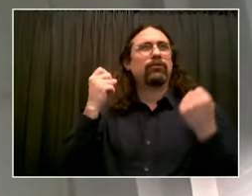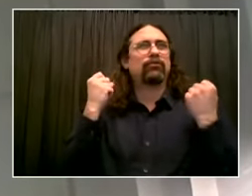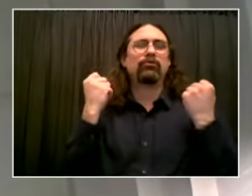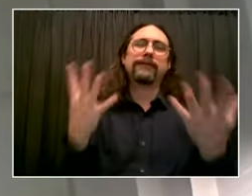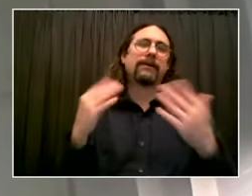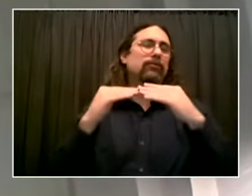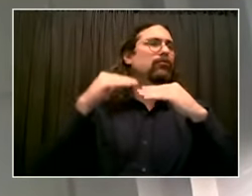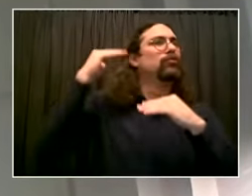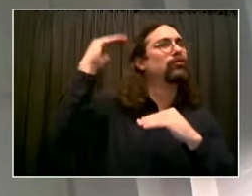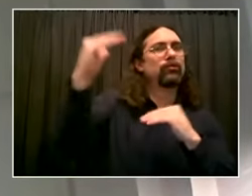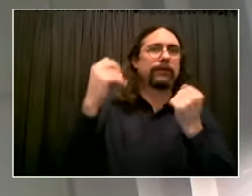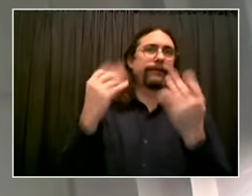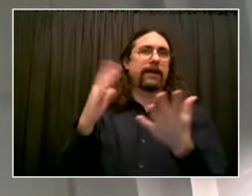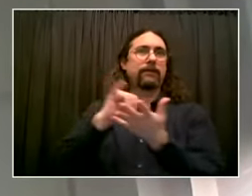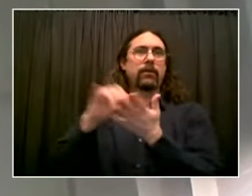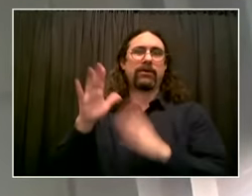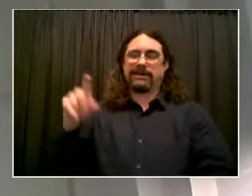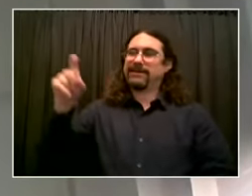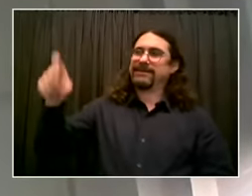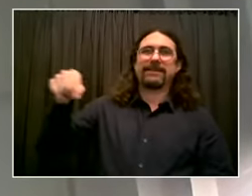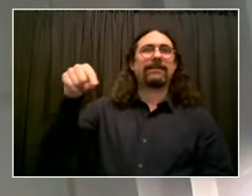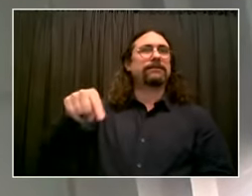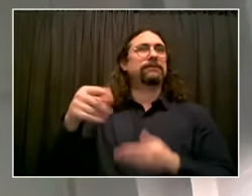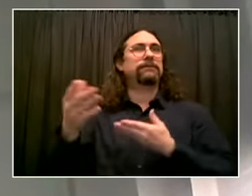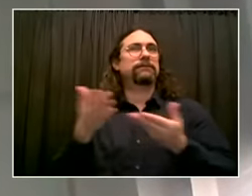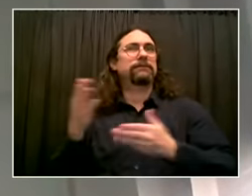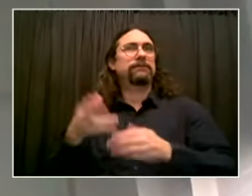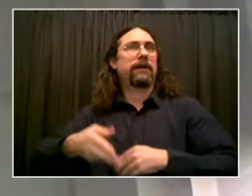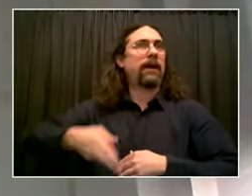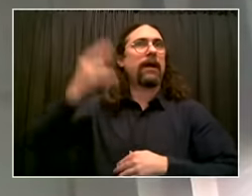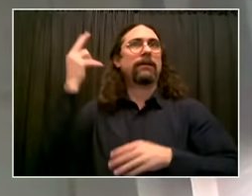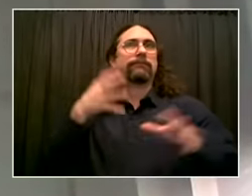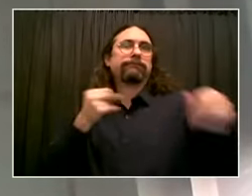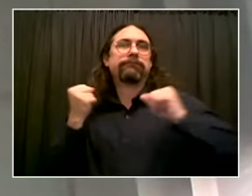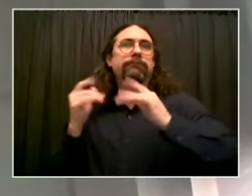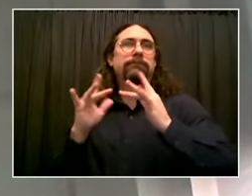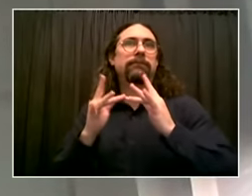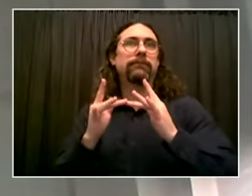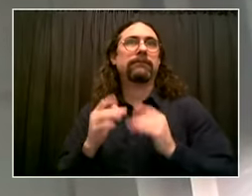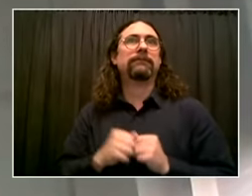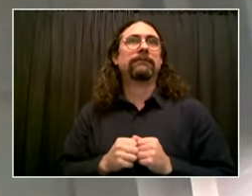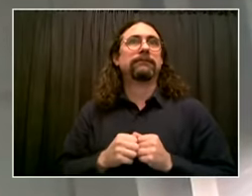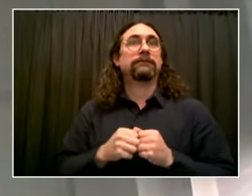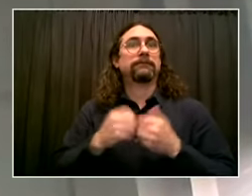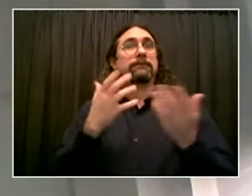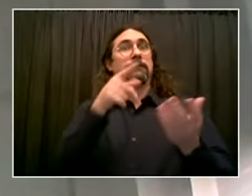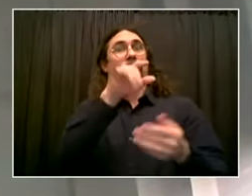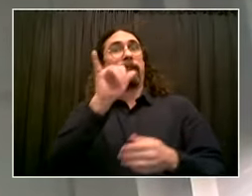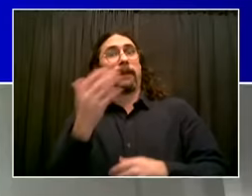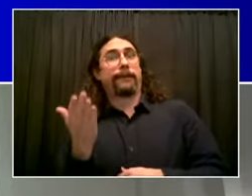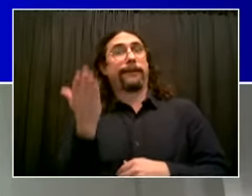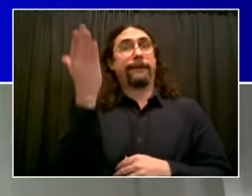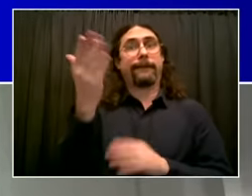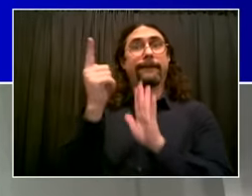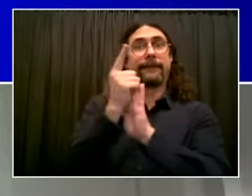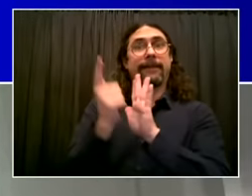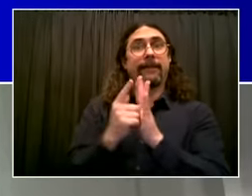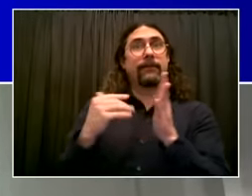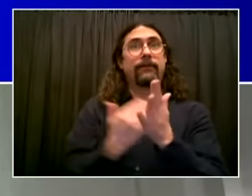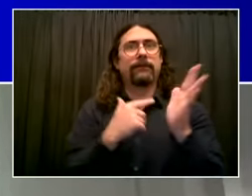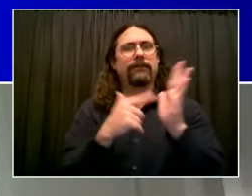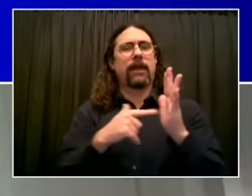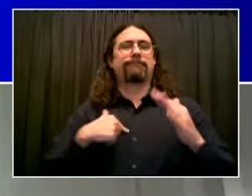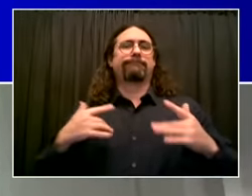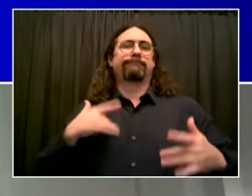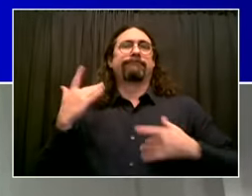what this initiative can mean. I'm excited for what it will do to place some equity for all of Yorkers. Thank you, Mr. Mayor. Thank you so much,